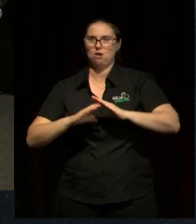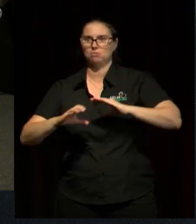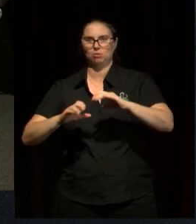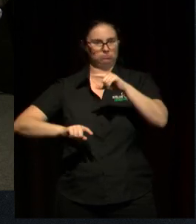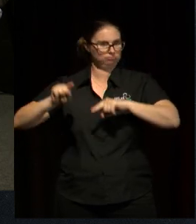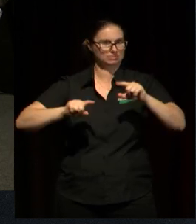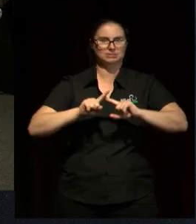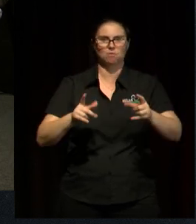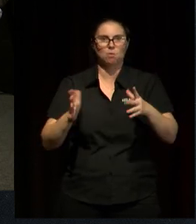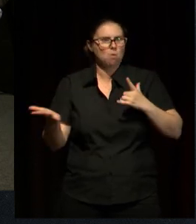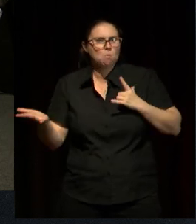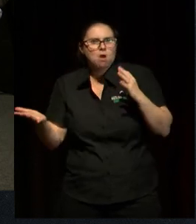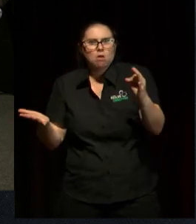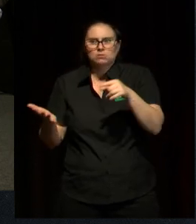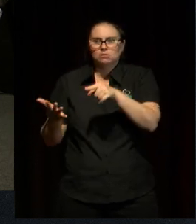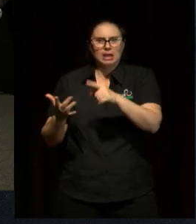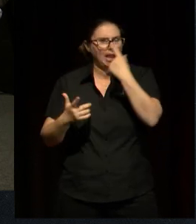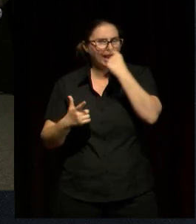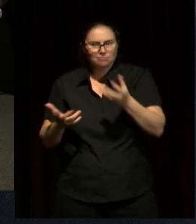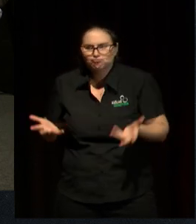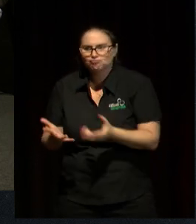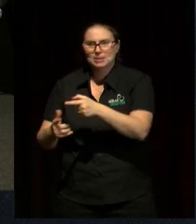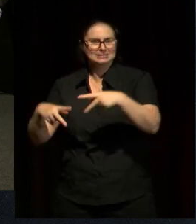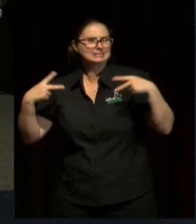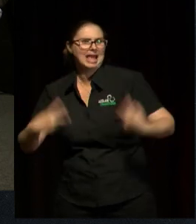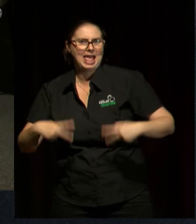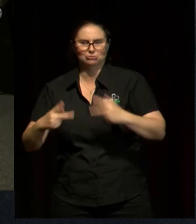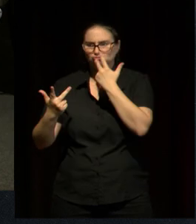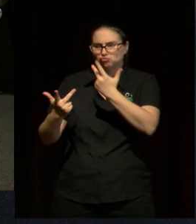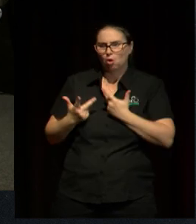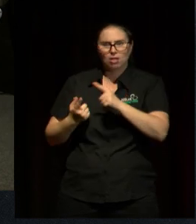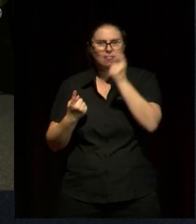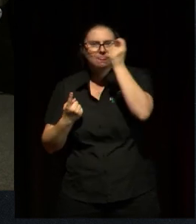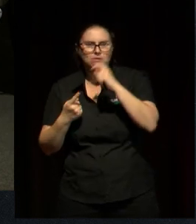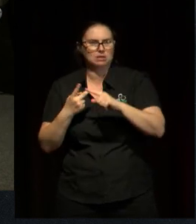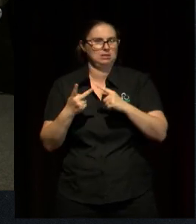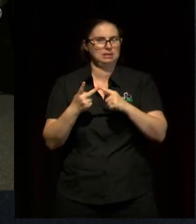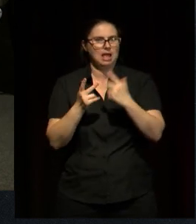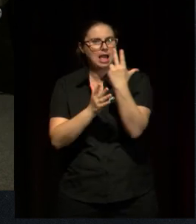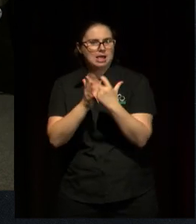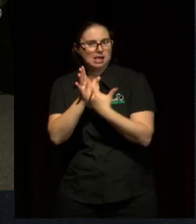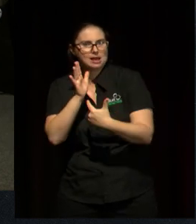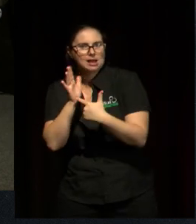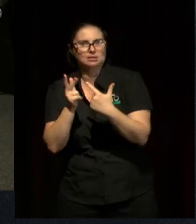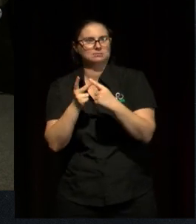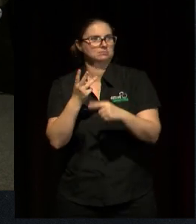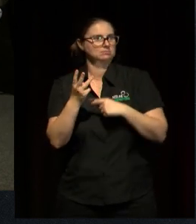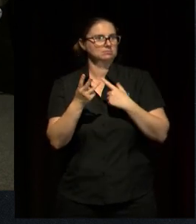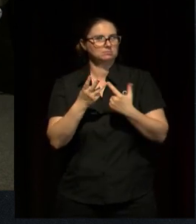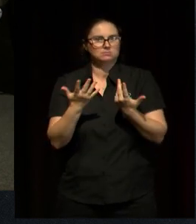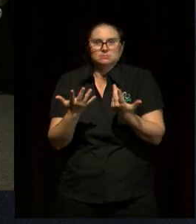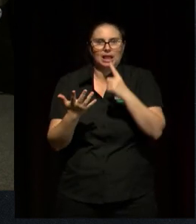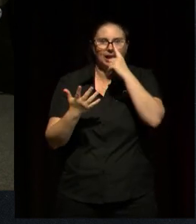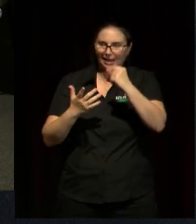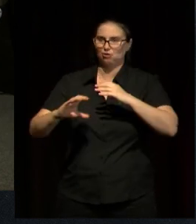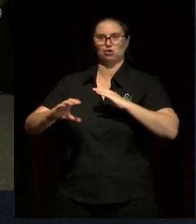supporting them to dance their theories and paint their theories and draw their theories to communicate who they are? And maybe